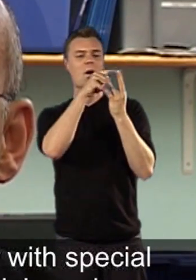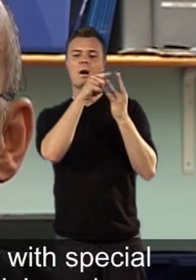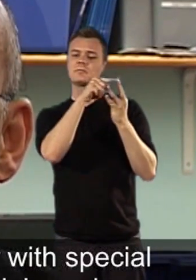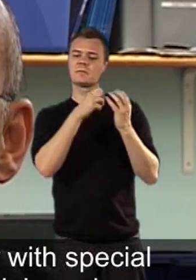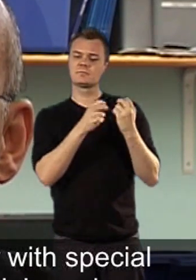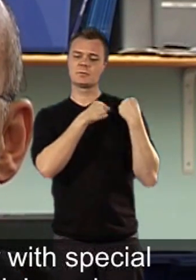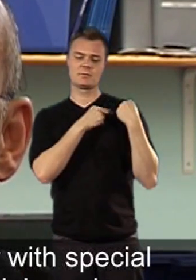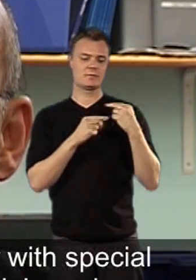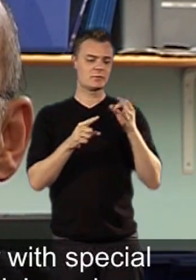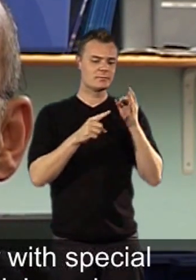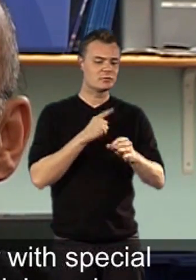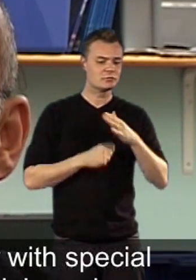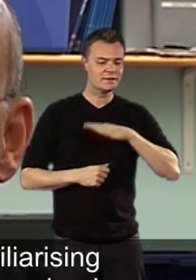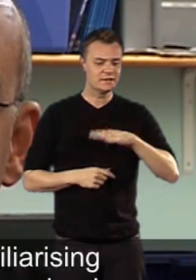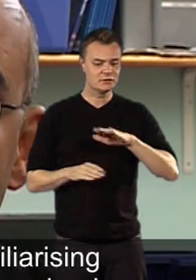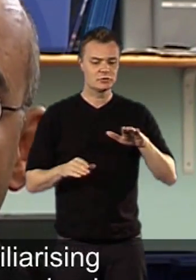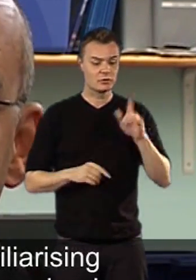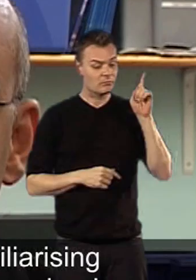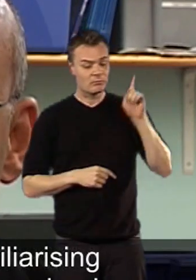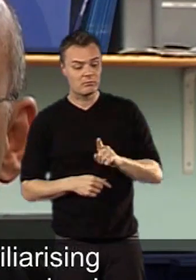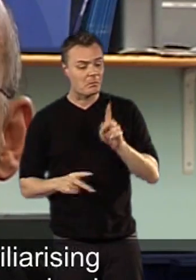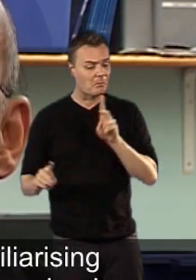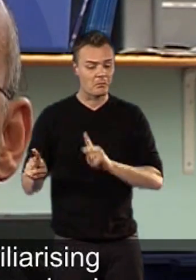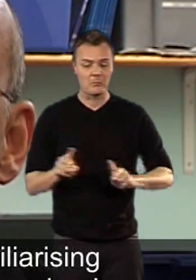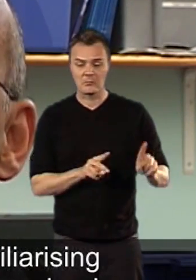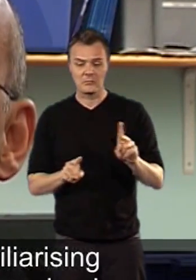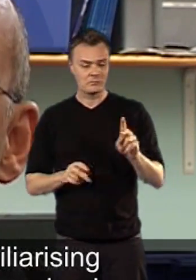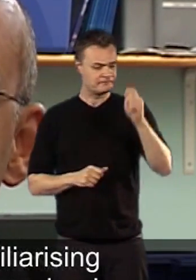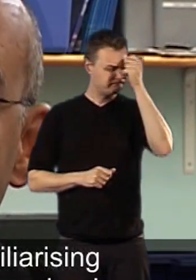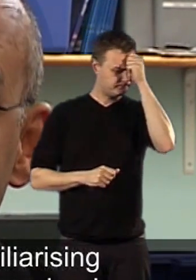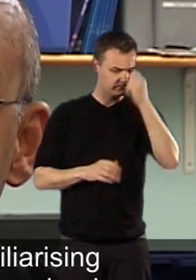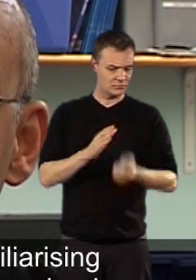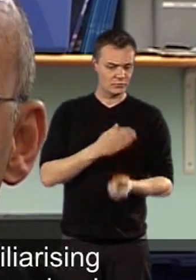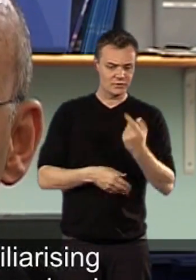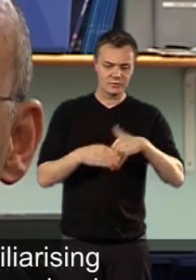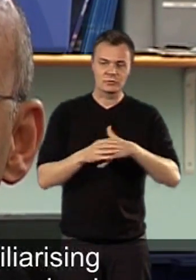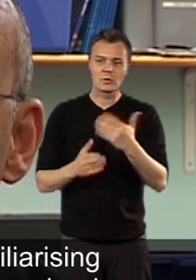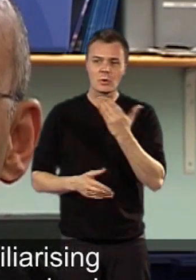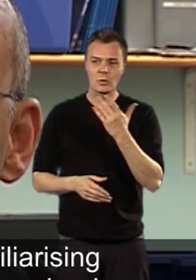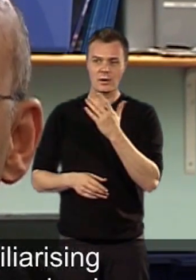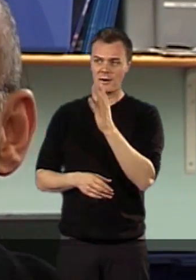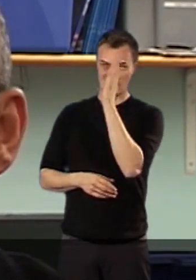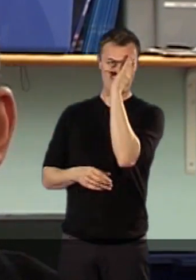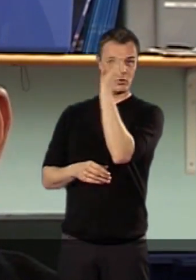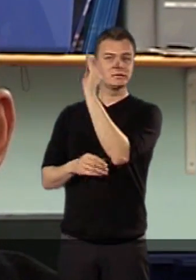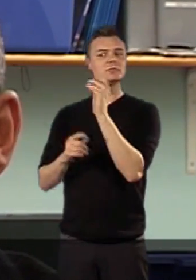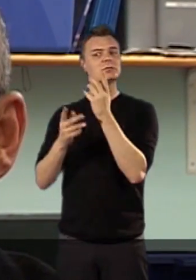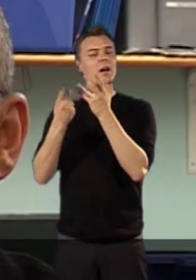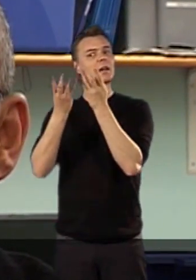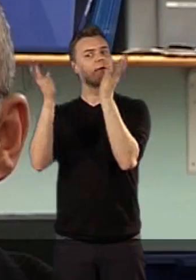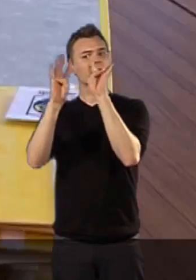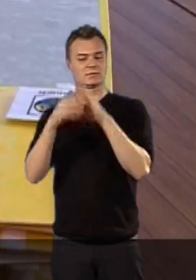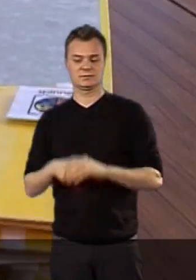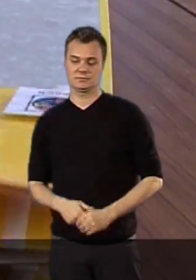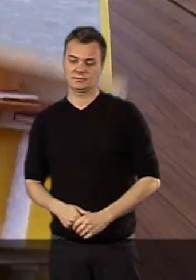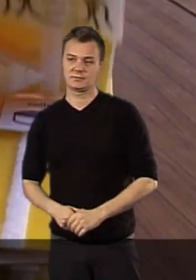for children with special needs also spends time at the school familiarising herself with what goes on within the school and reporting back to the rest of